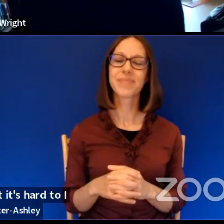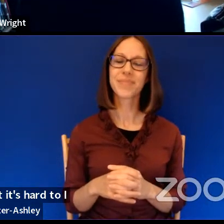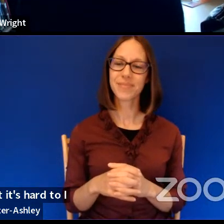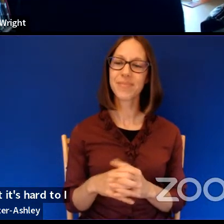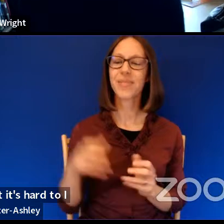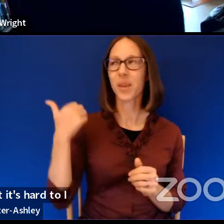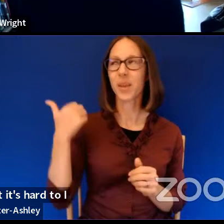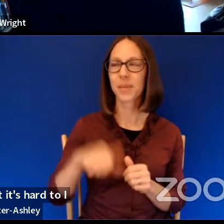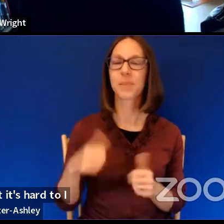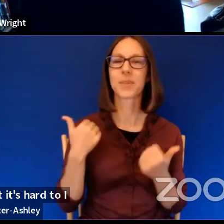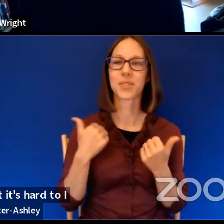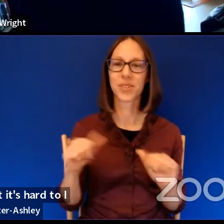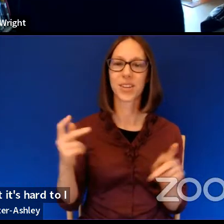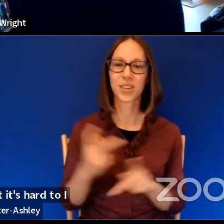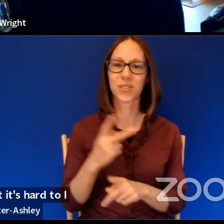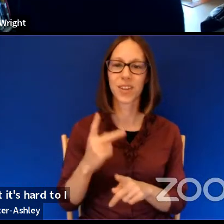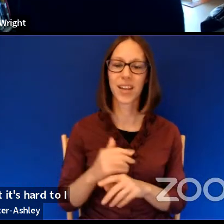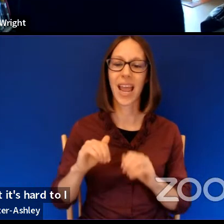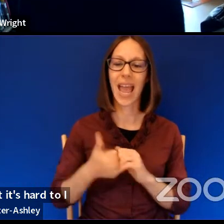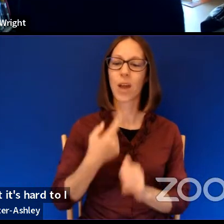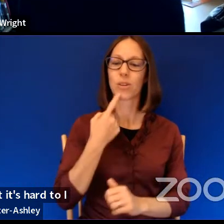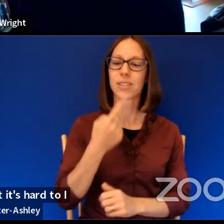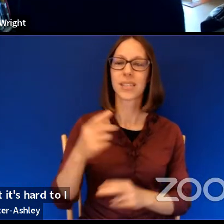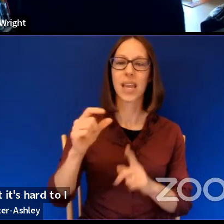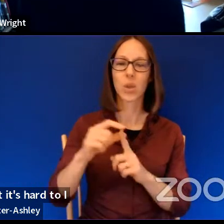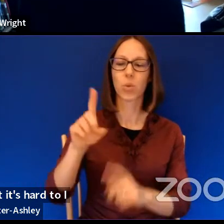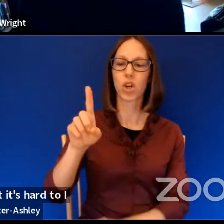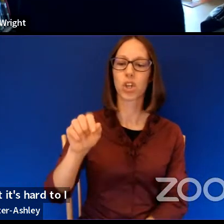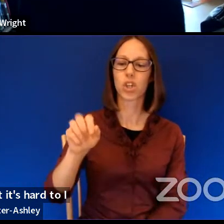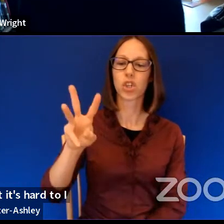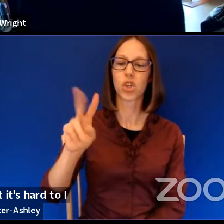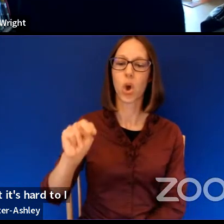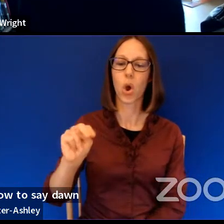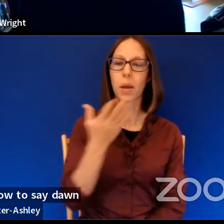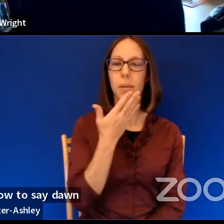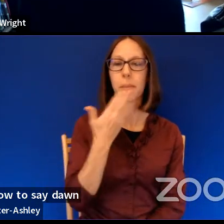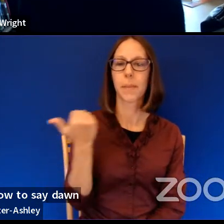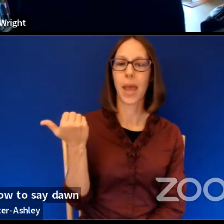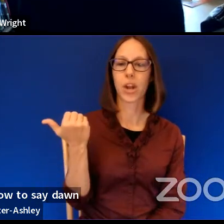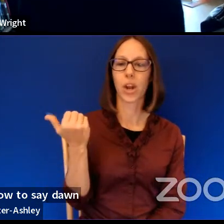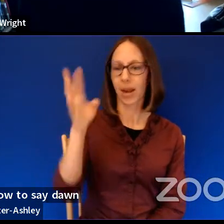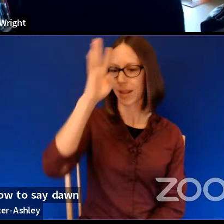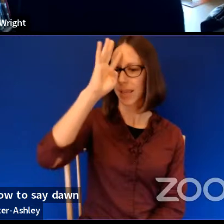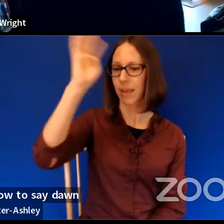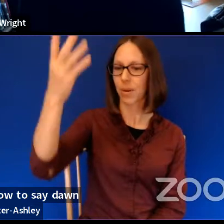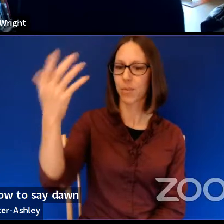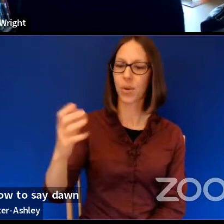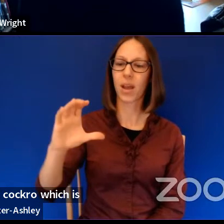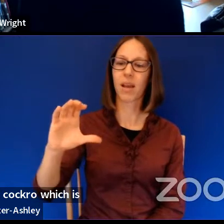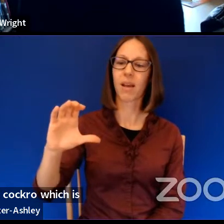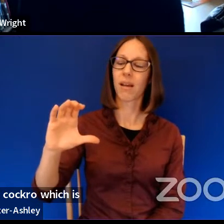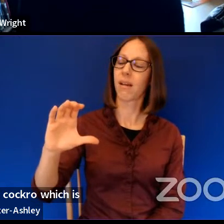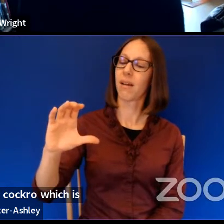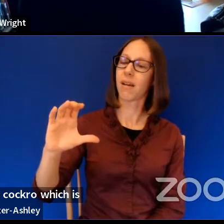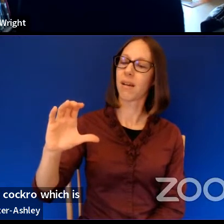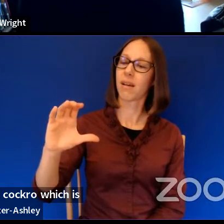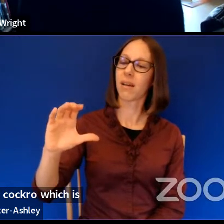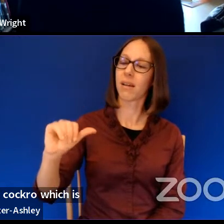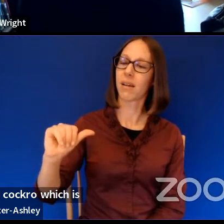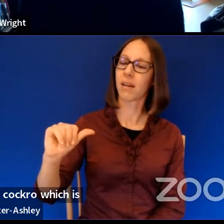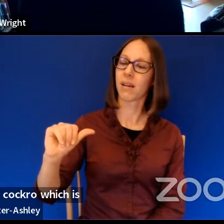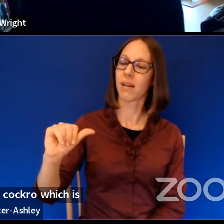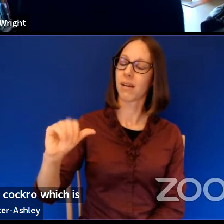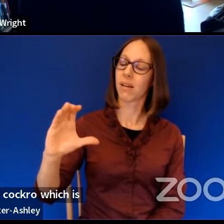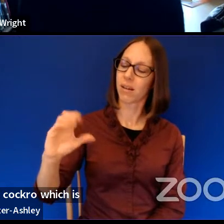out like how to say dawn better, you know, and I ended up with cock crow, which is one word for, you know, dawn or, um,